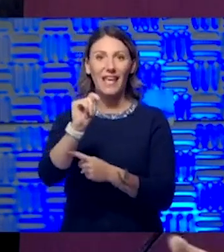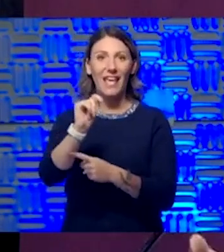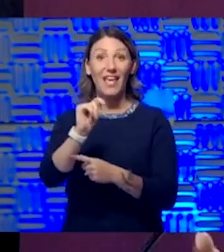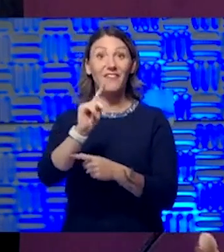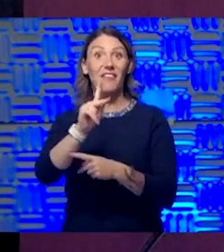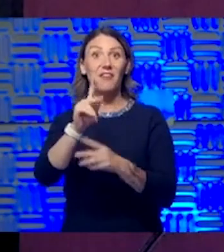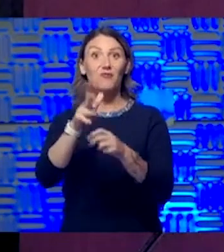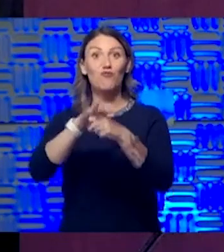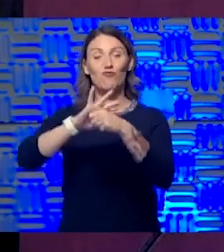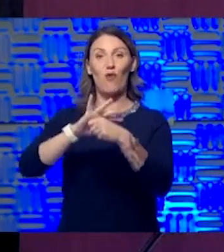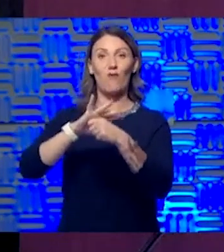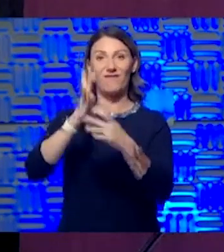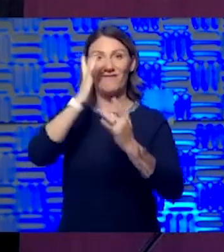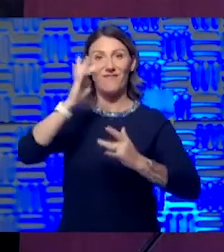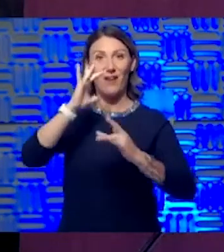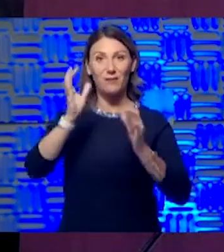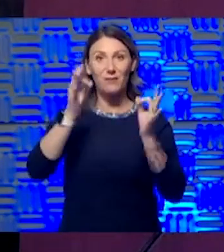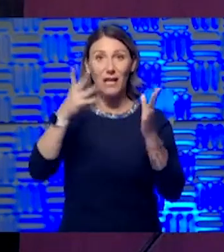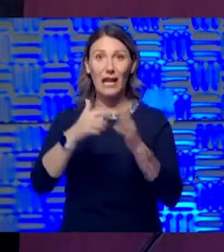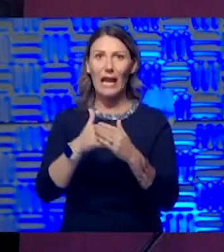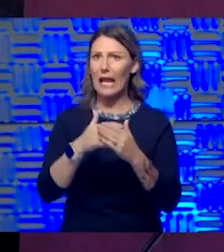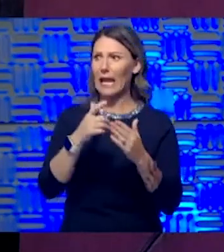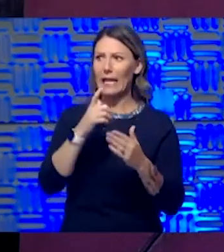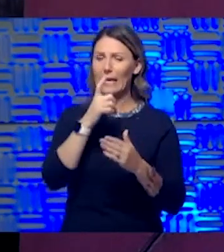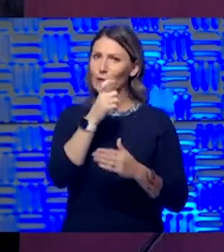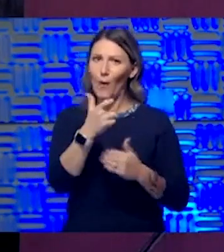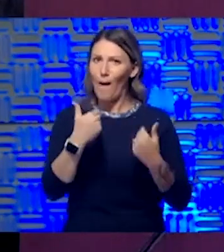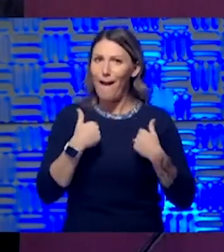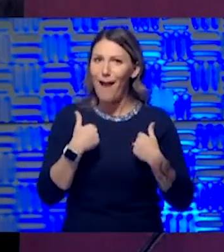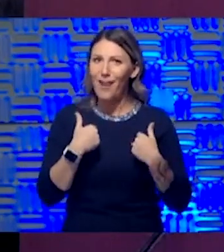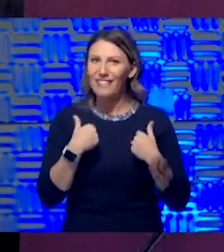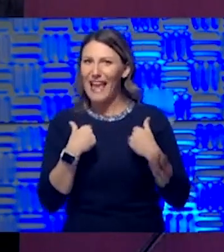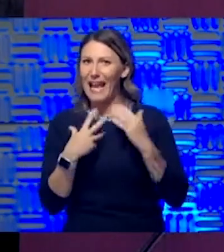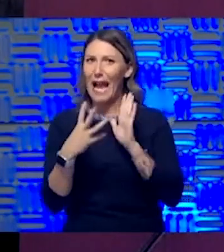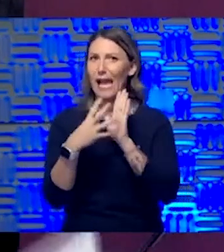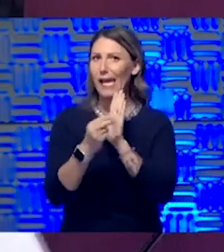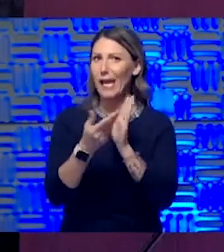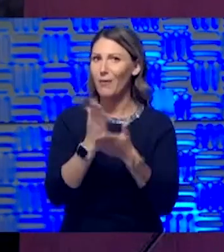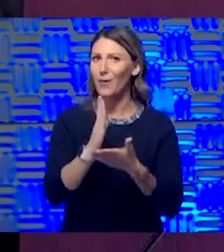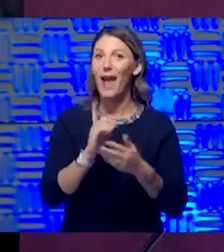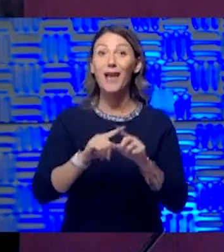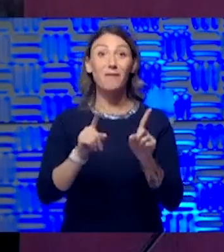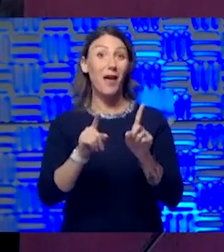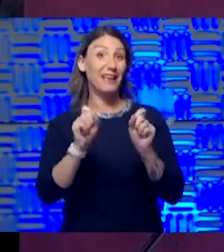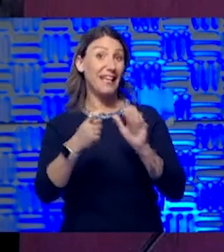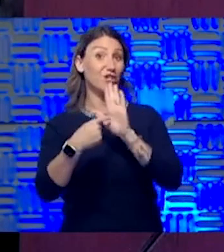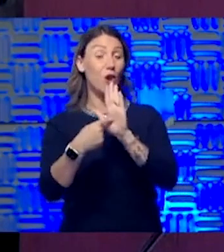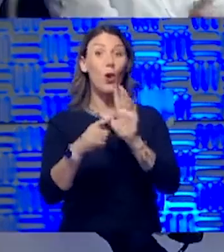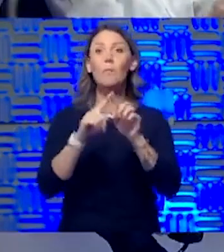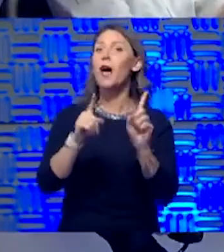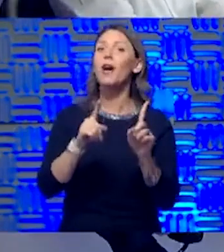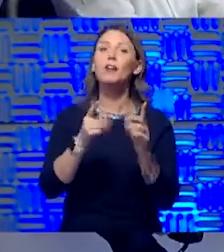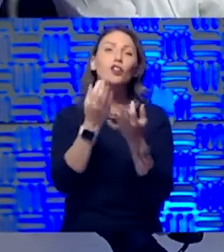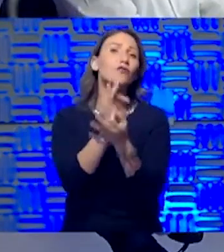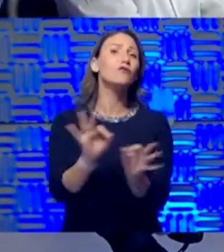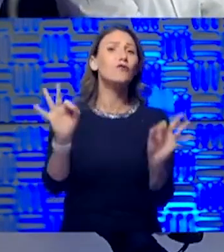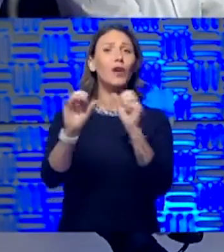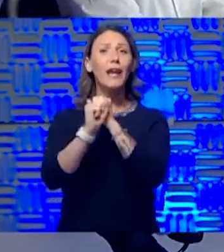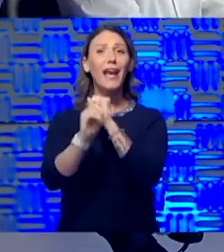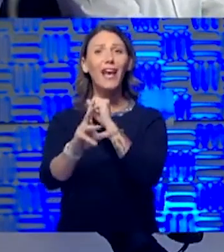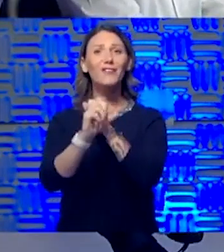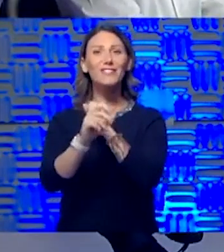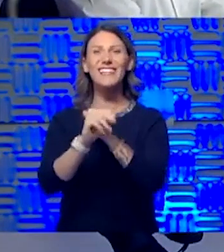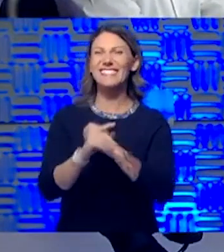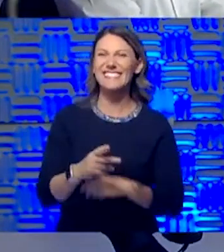about copyright stuff. And so I don't know if we can necessarily show it. But what it shows is that. can it and find it. Right. You can find it. Yeah.